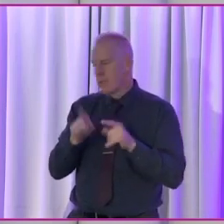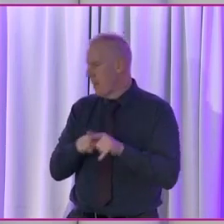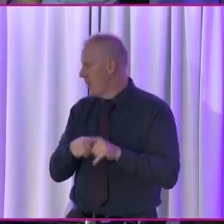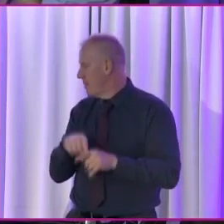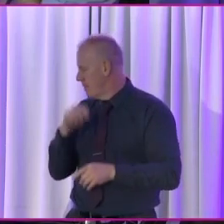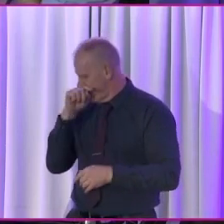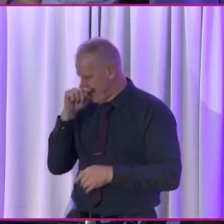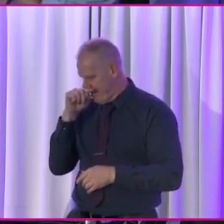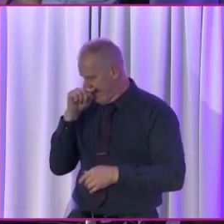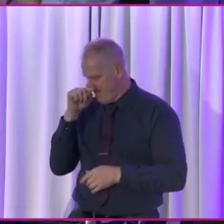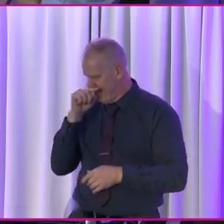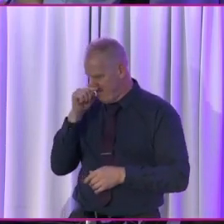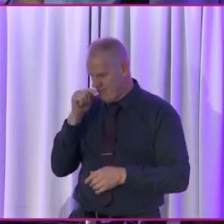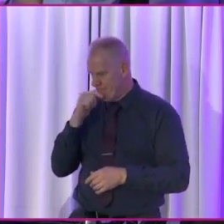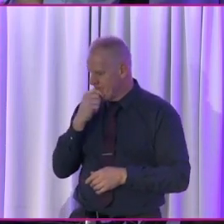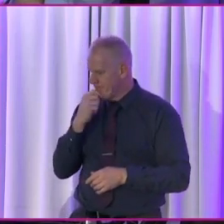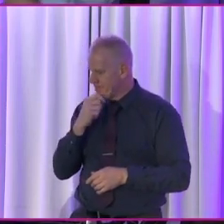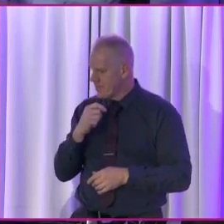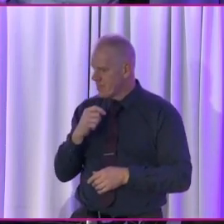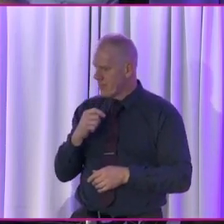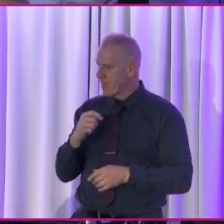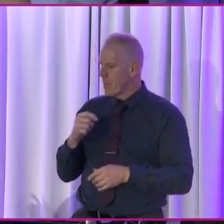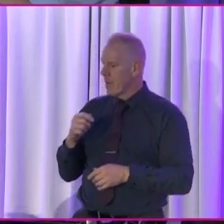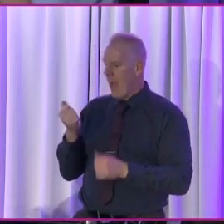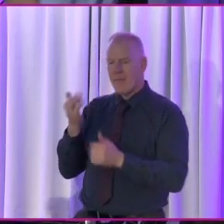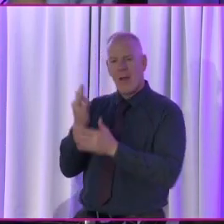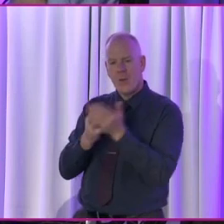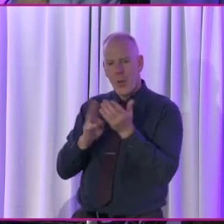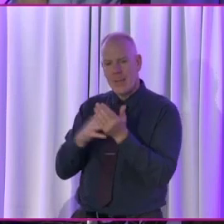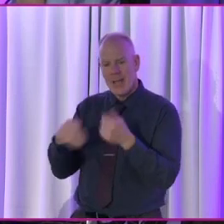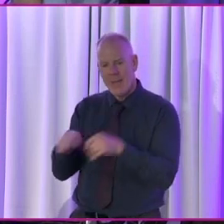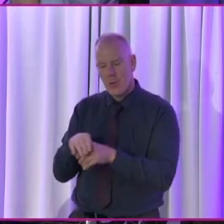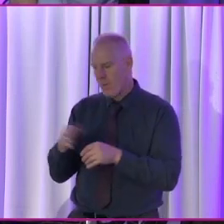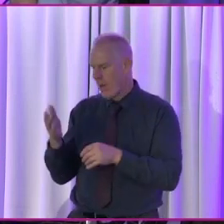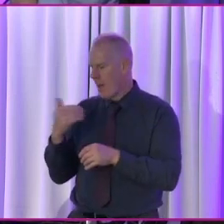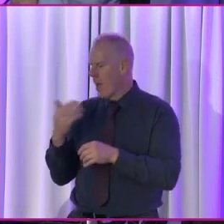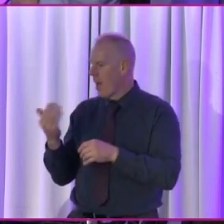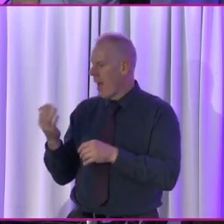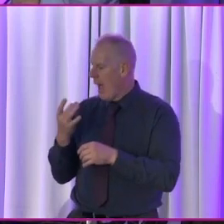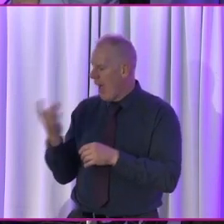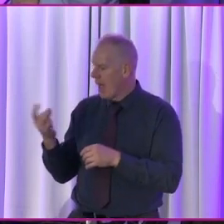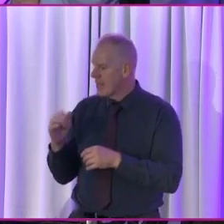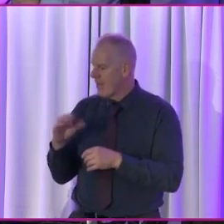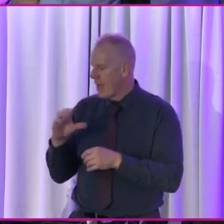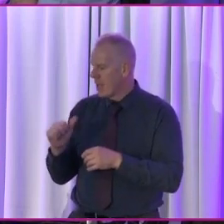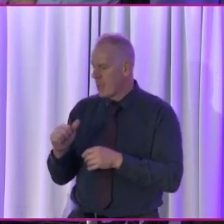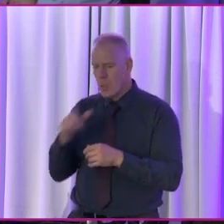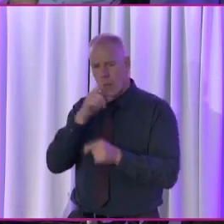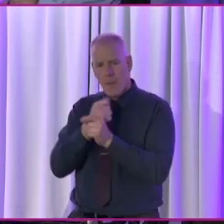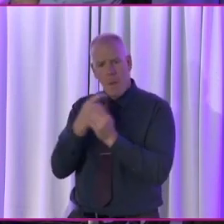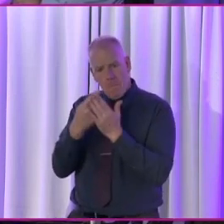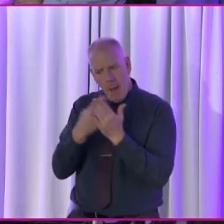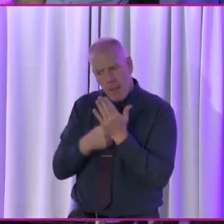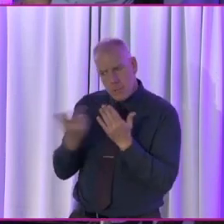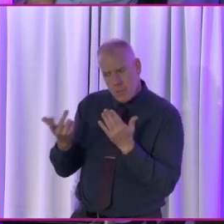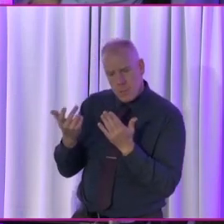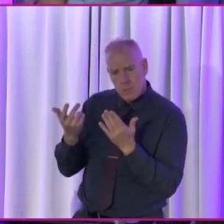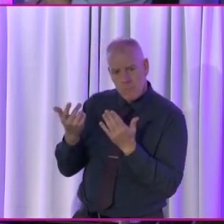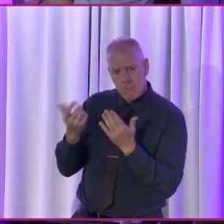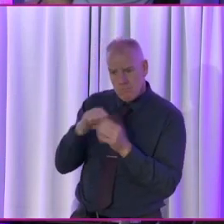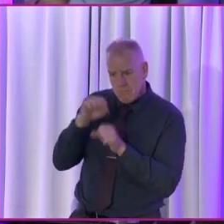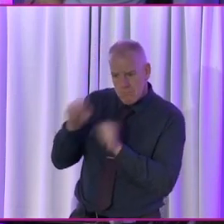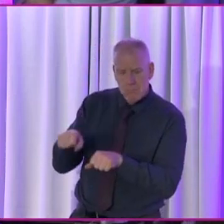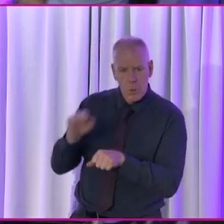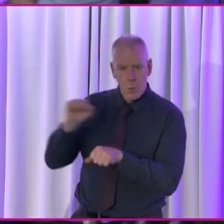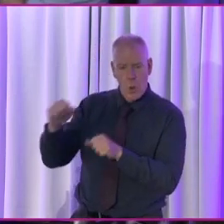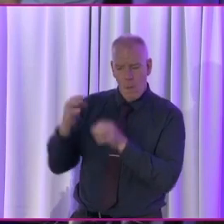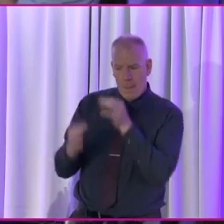just, and just, I suppose, I'll pose a question, because it's a couple of minutes left, then I'll go on to Ivana. Again, about the policy, the policy formation within,